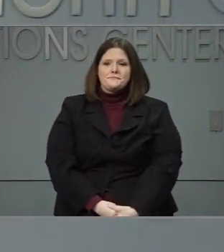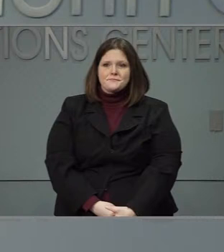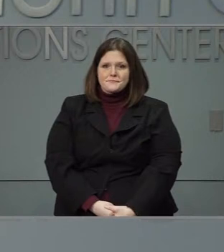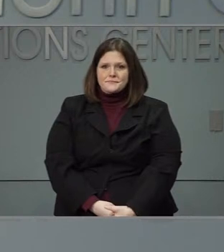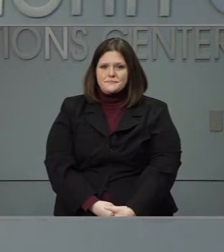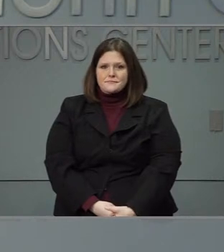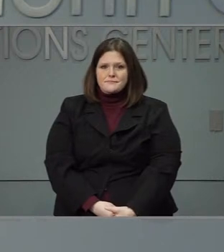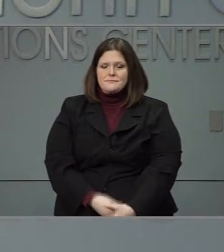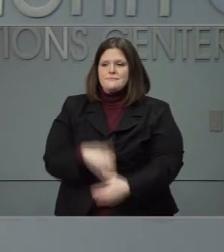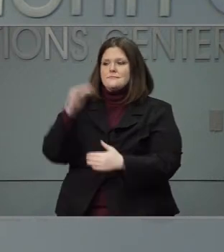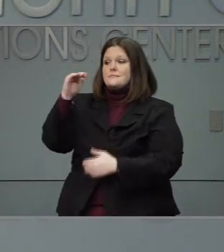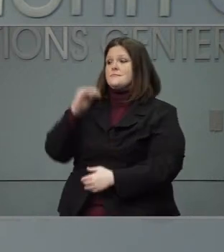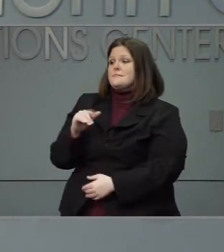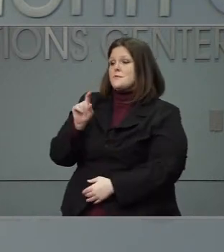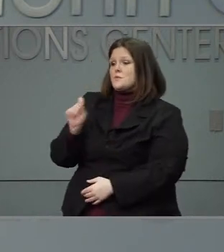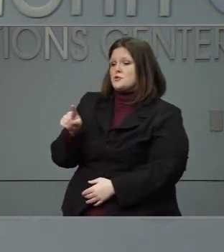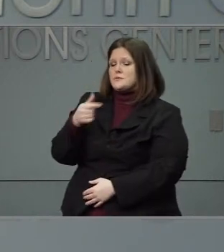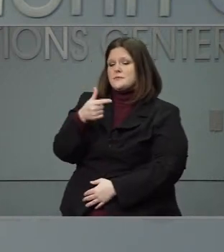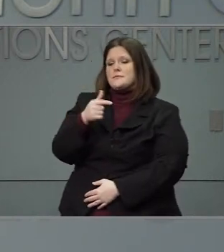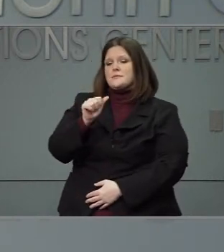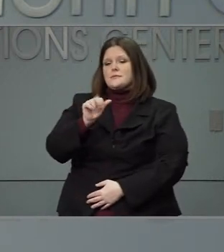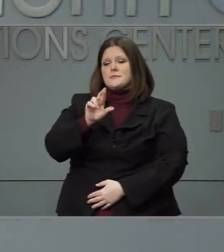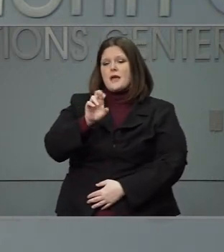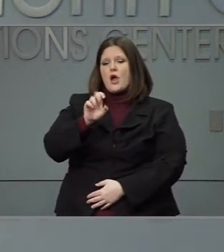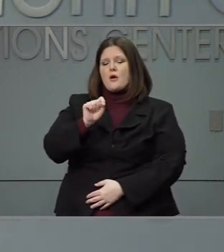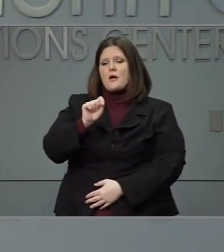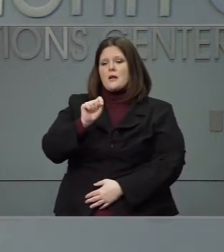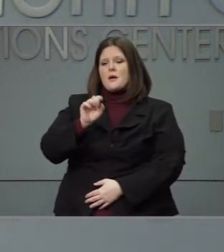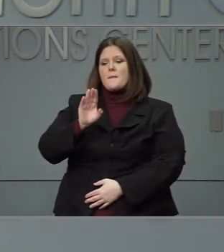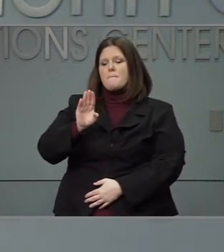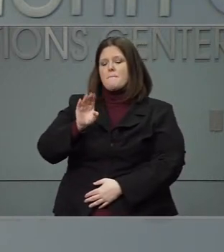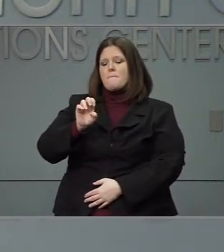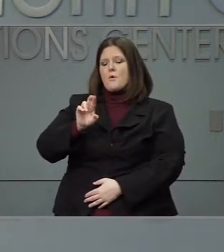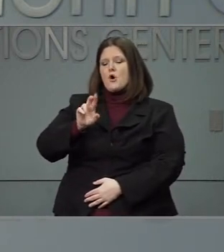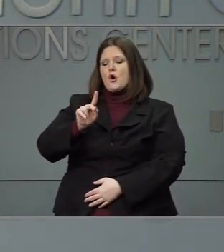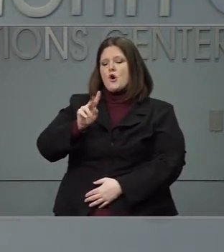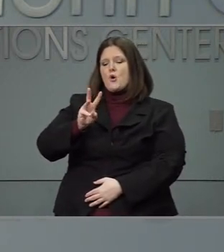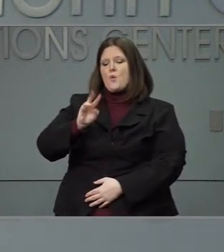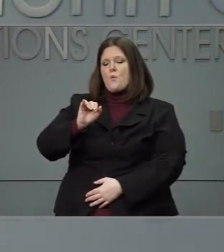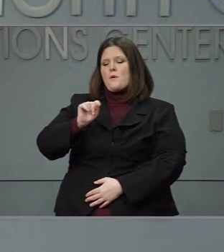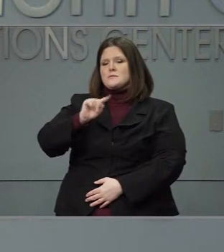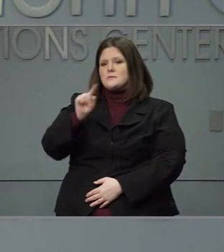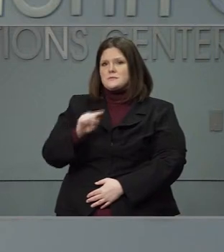Our next question comes from Garrett Berkowitz with Spectrum News.